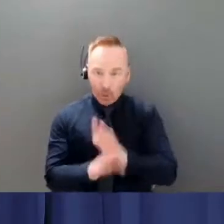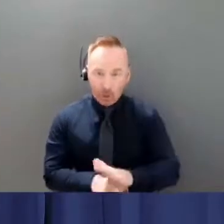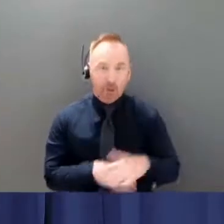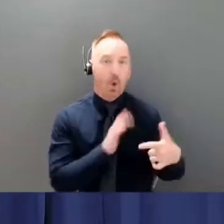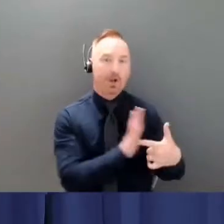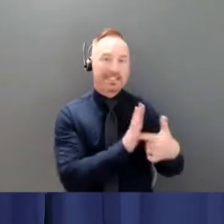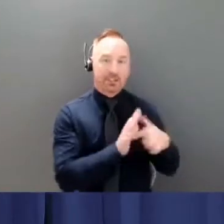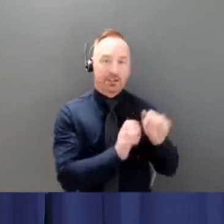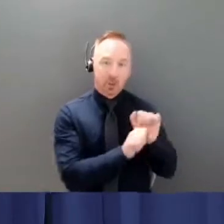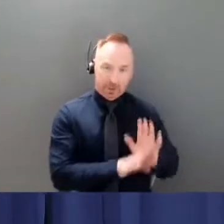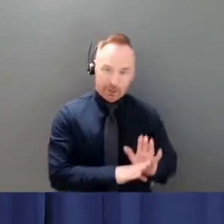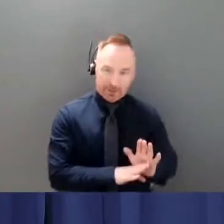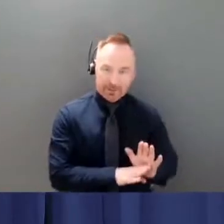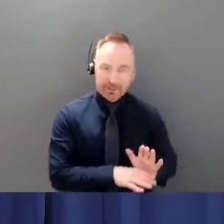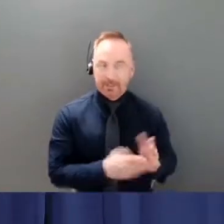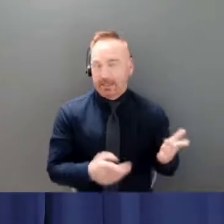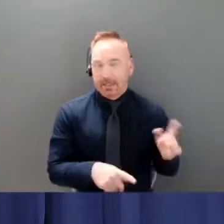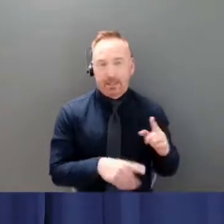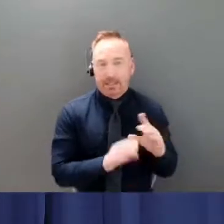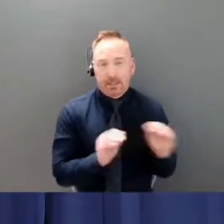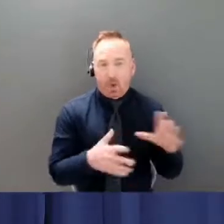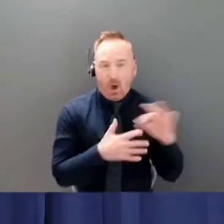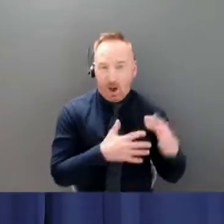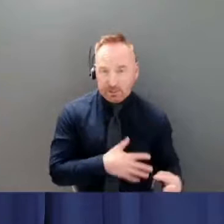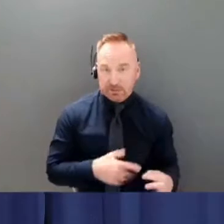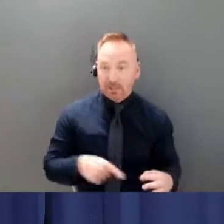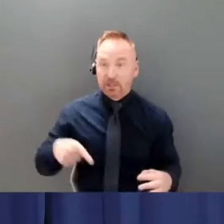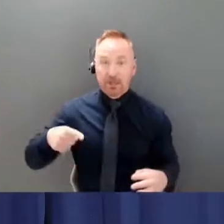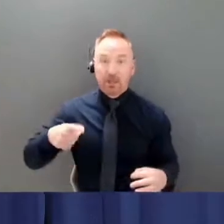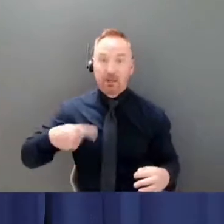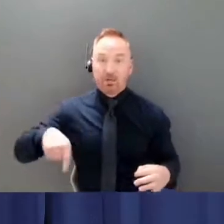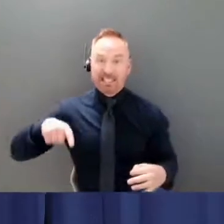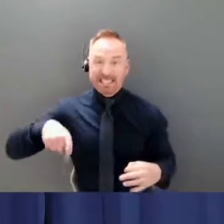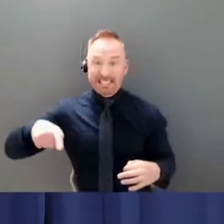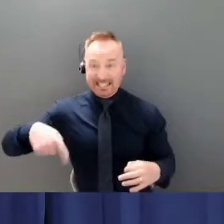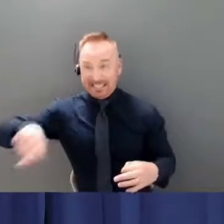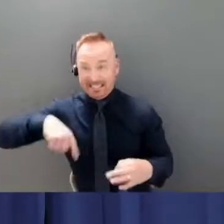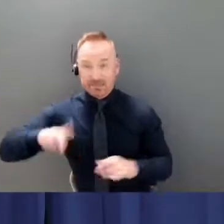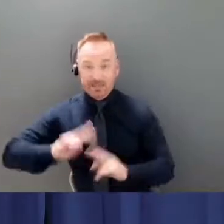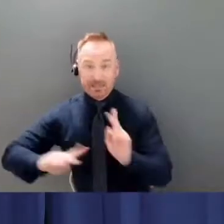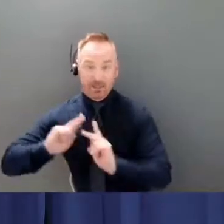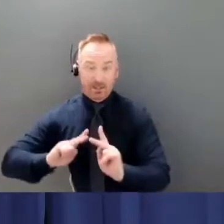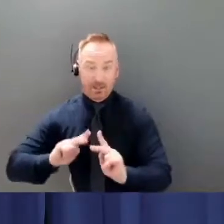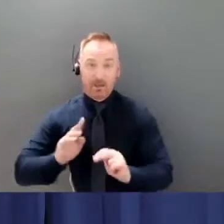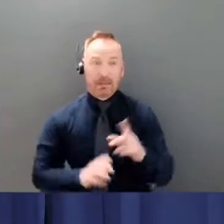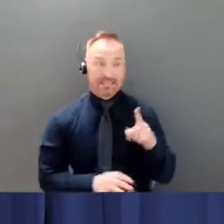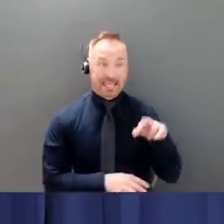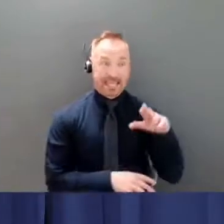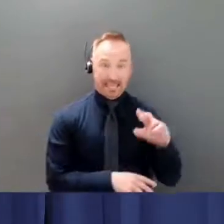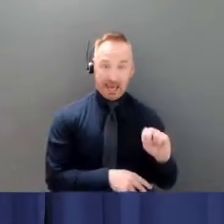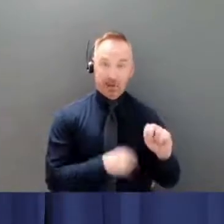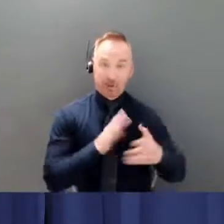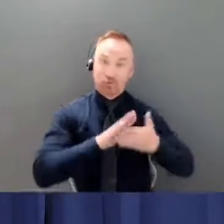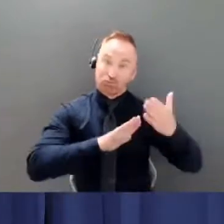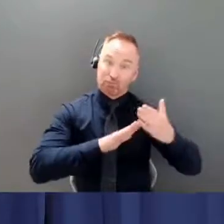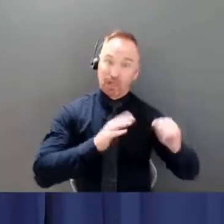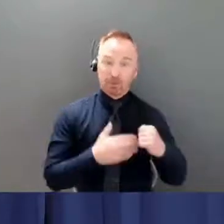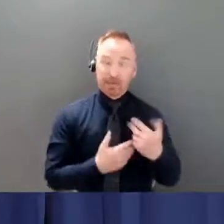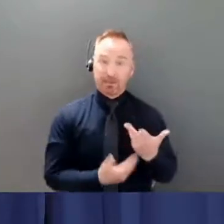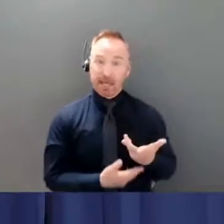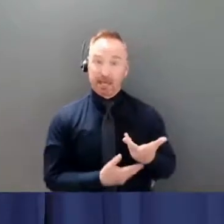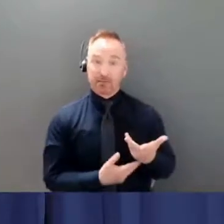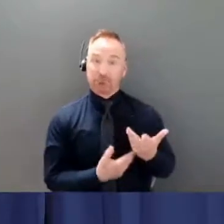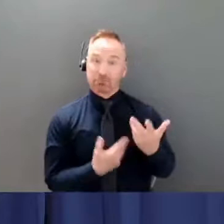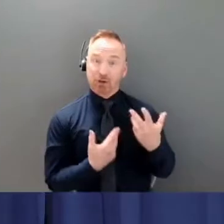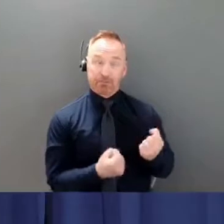ever and we want them to carry on using the daycares with confidence. By following this request, we will reduce the numbers of children